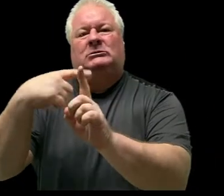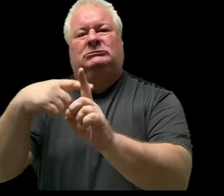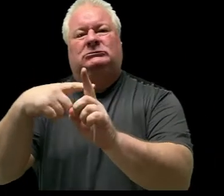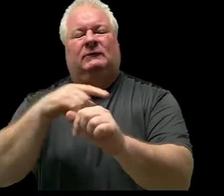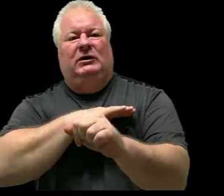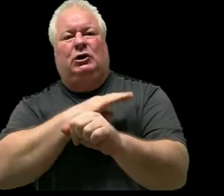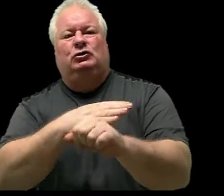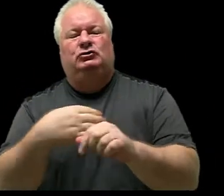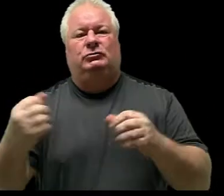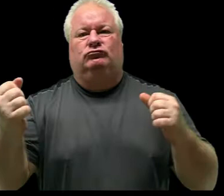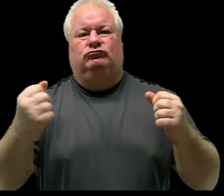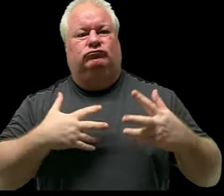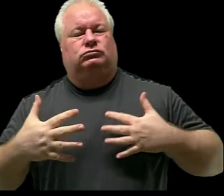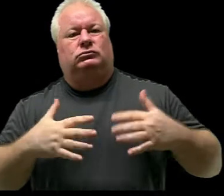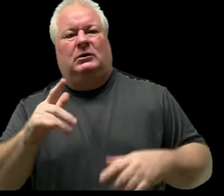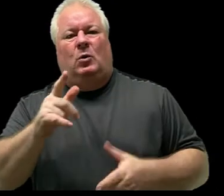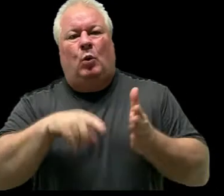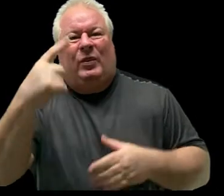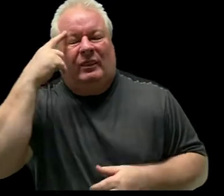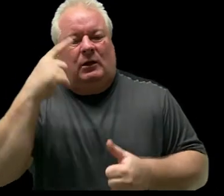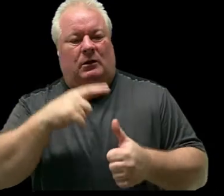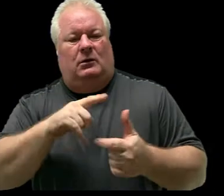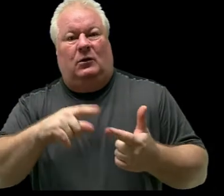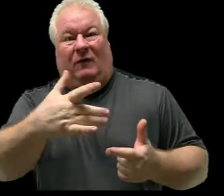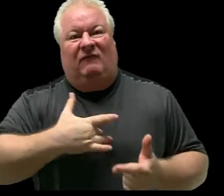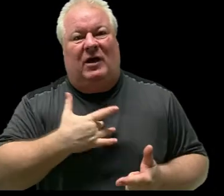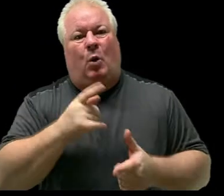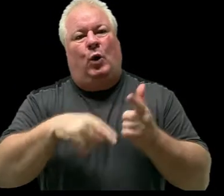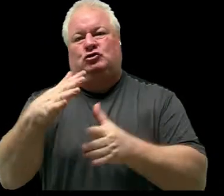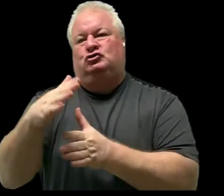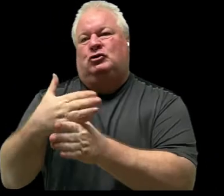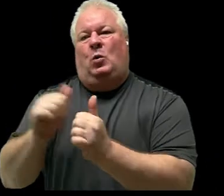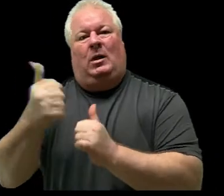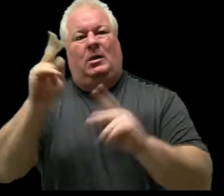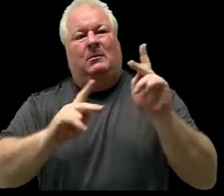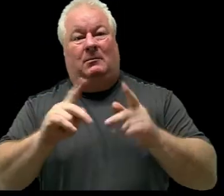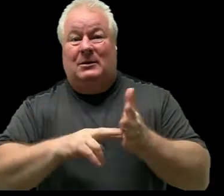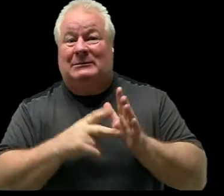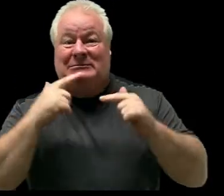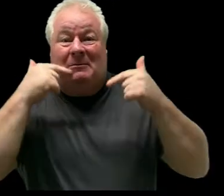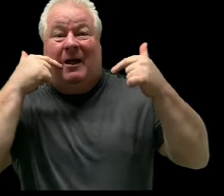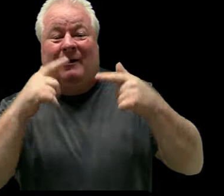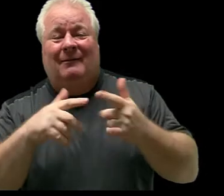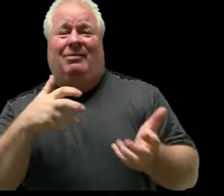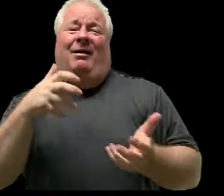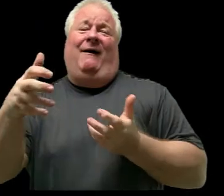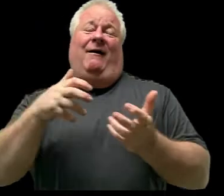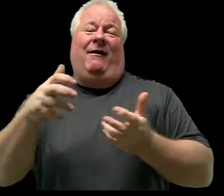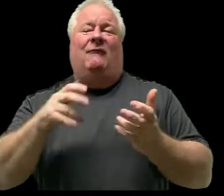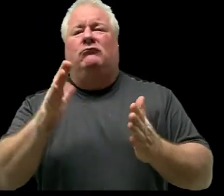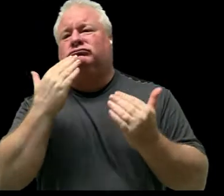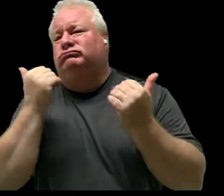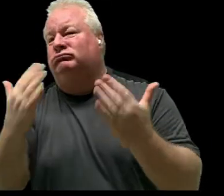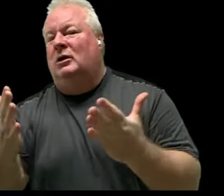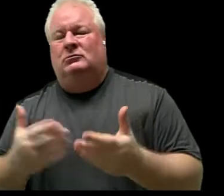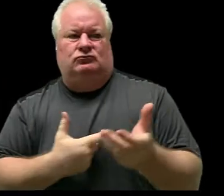energy is emotions you think and feel and share with others. It consists of smiles, laughter,